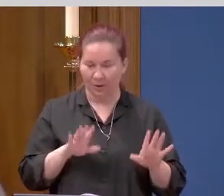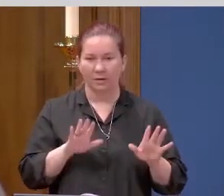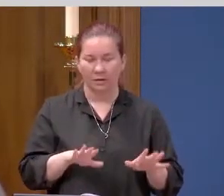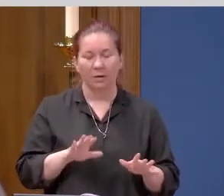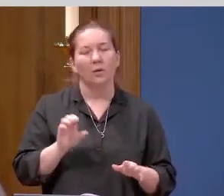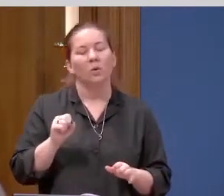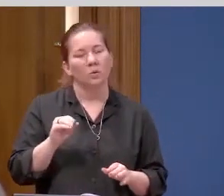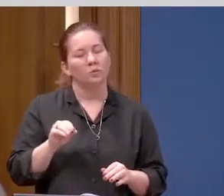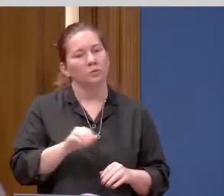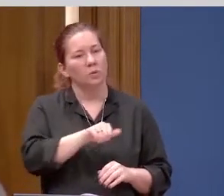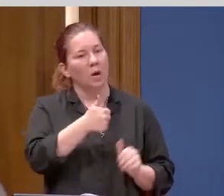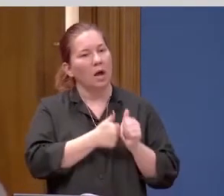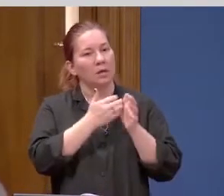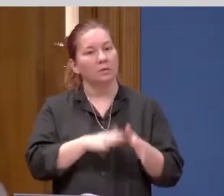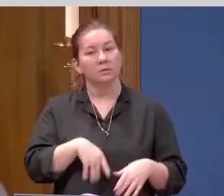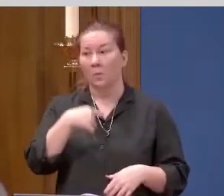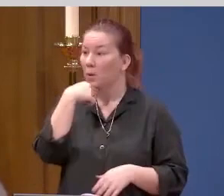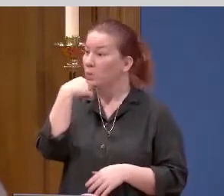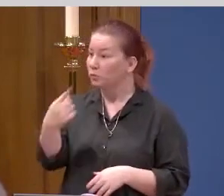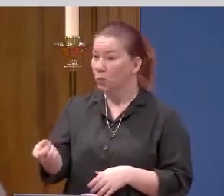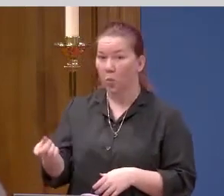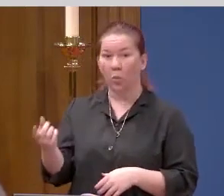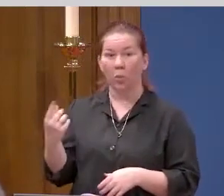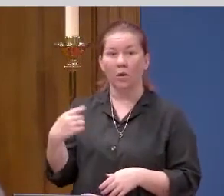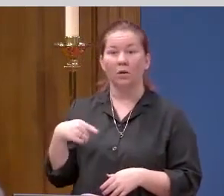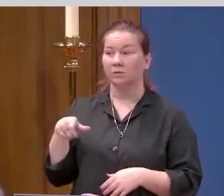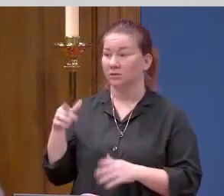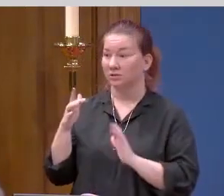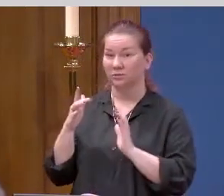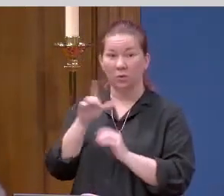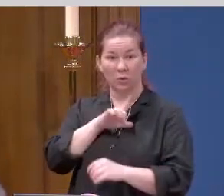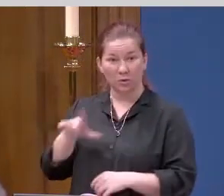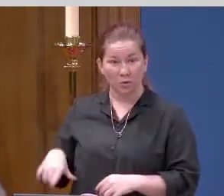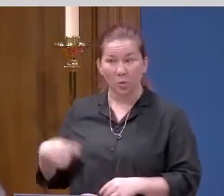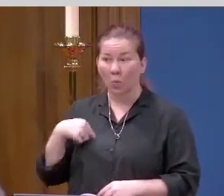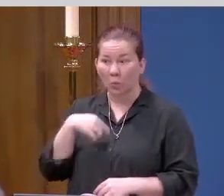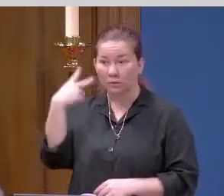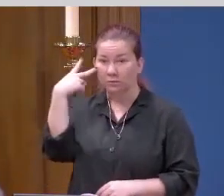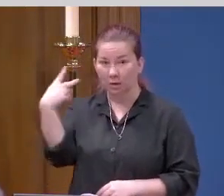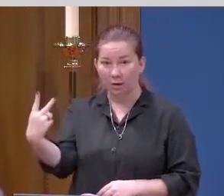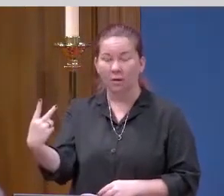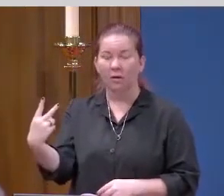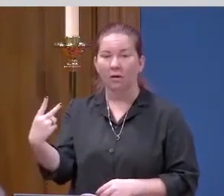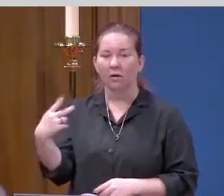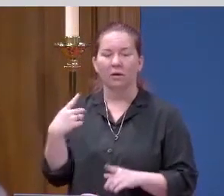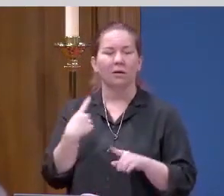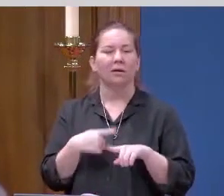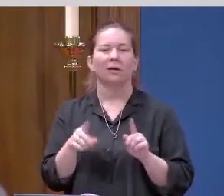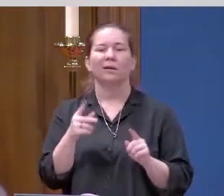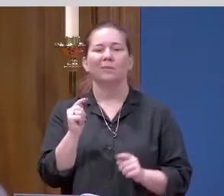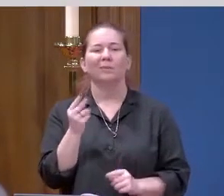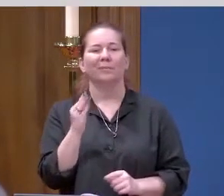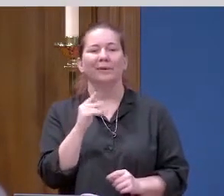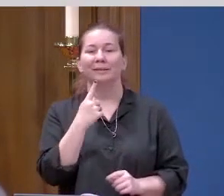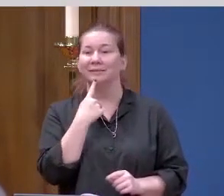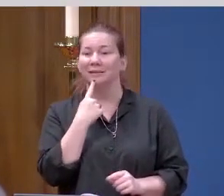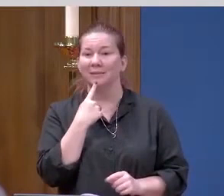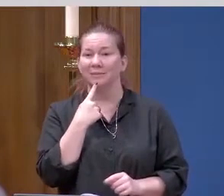So the other disciples told him, We have seen the Lord. But he said to them,